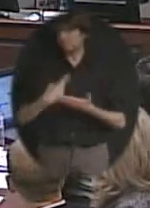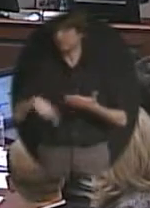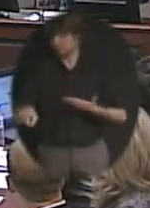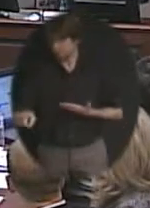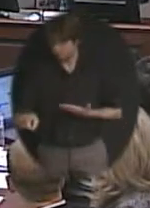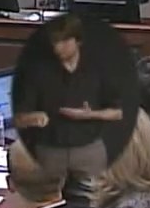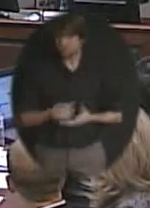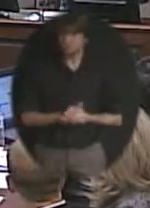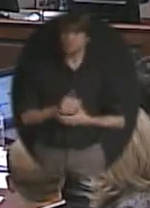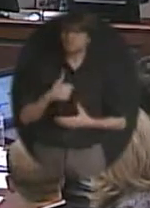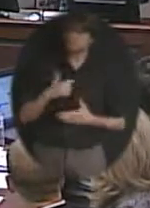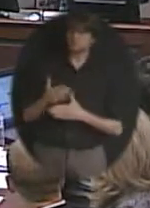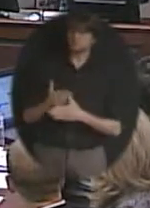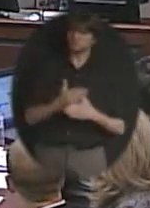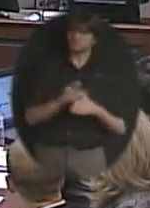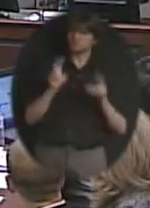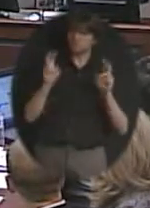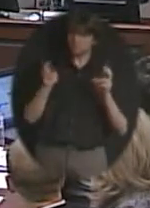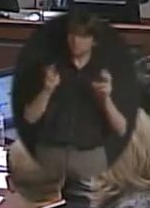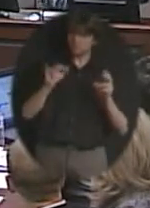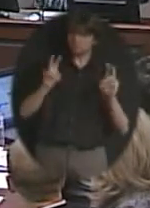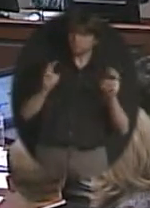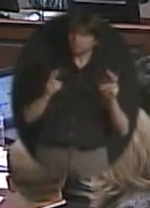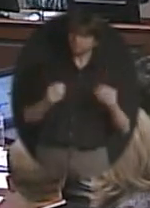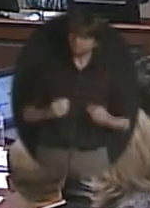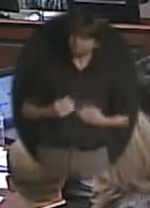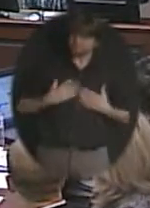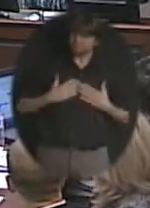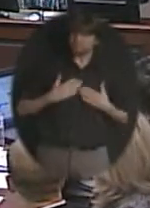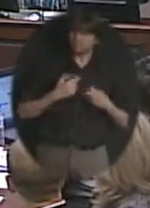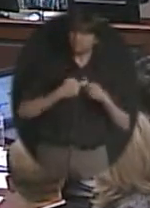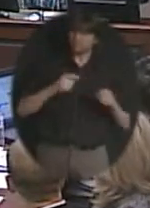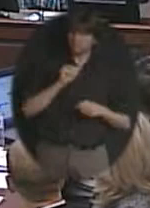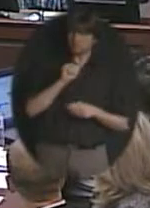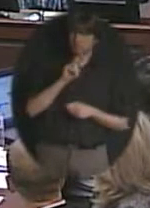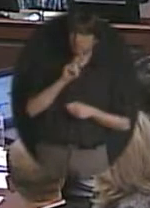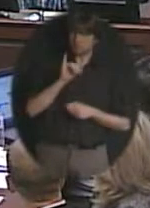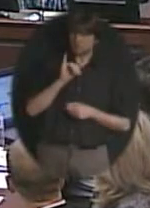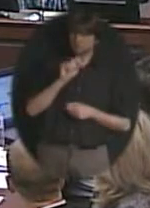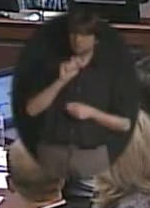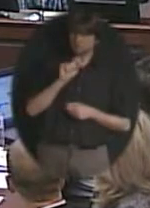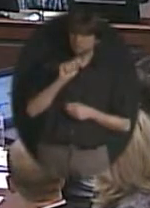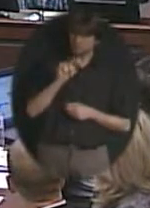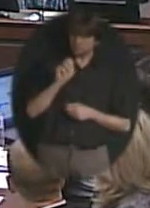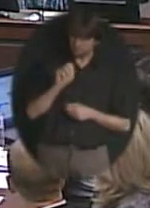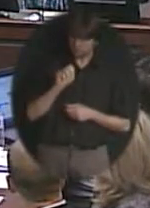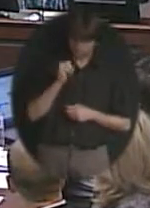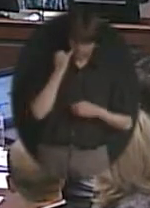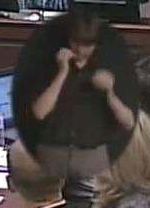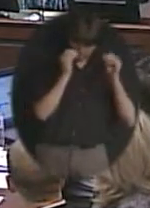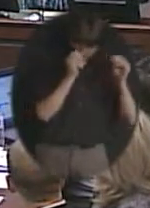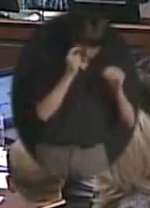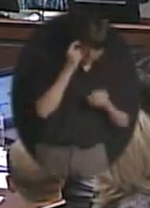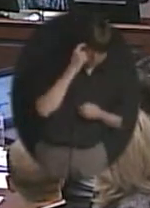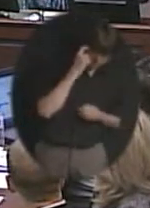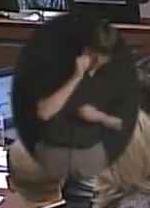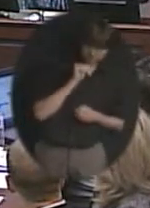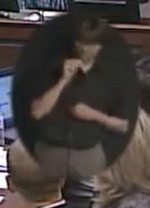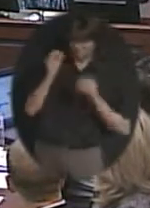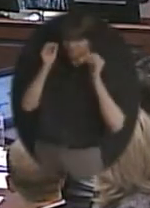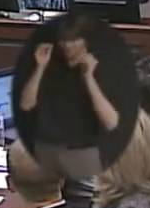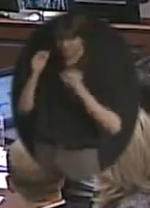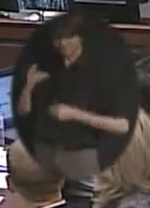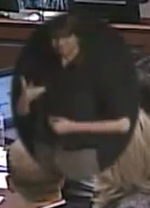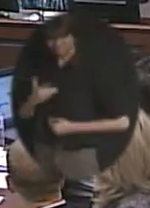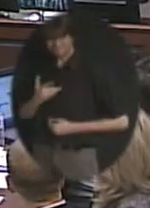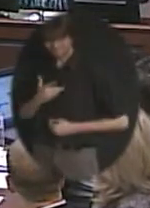inspires me. It's a quote from Aristotle that says, teaching the mind without teaching the heart is no education at all. And I know, being a para and